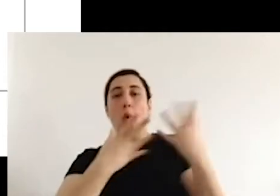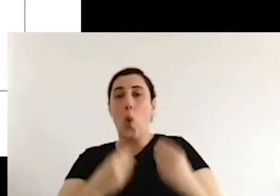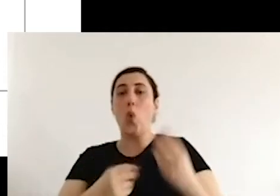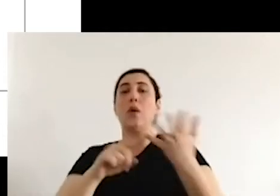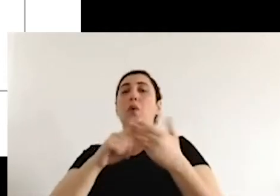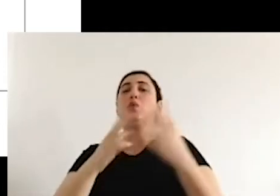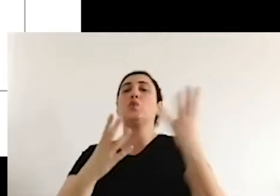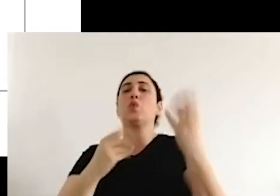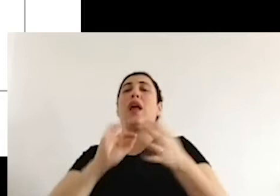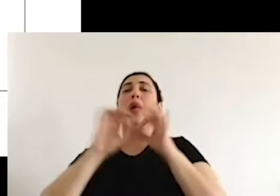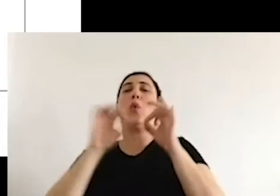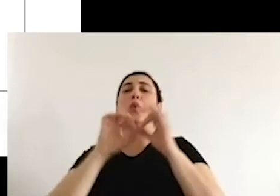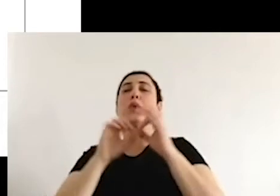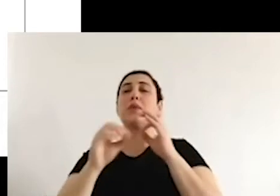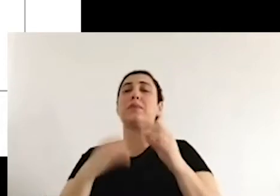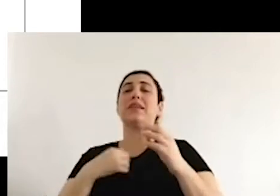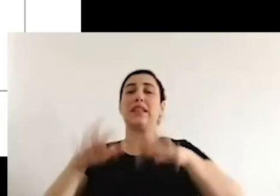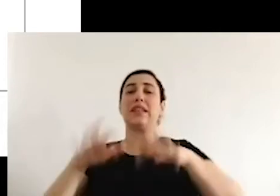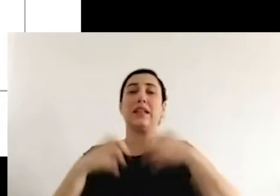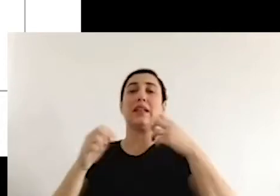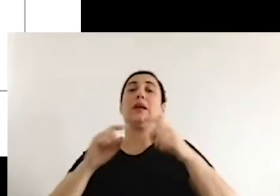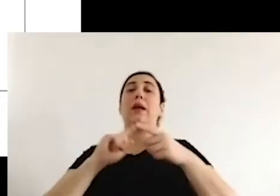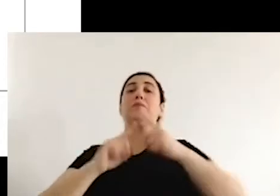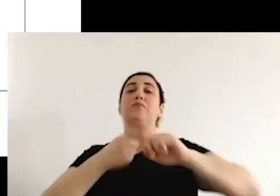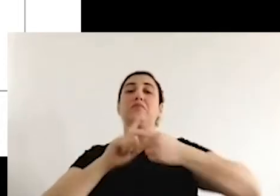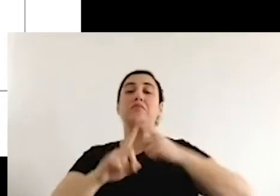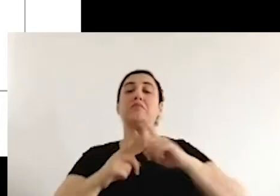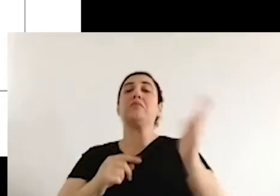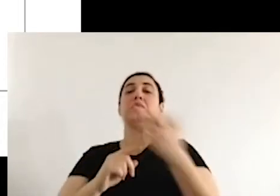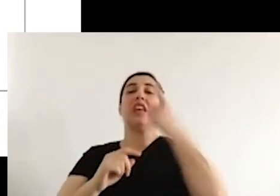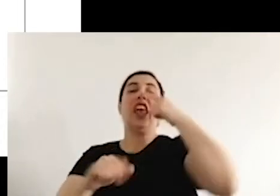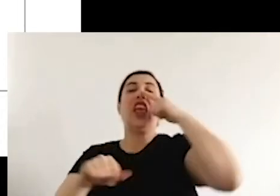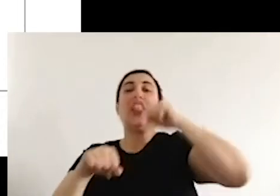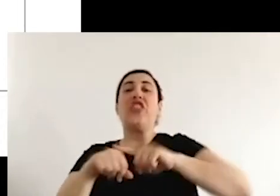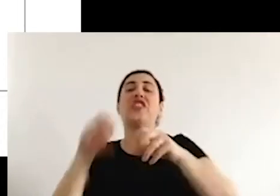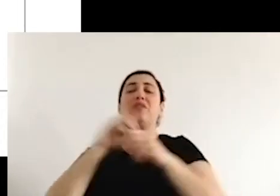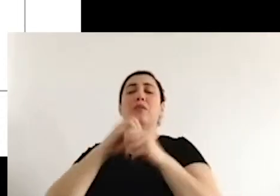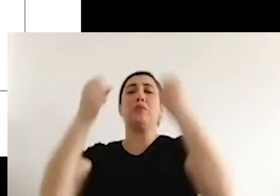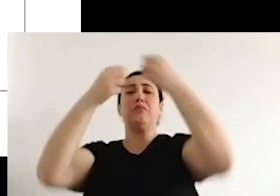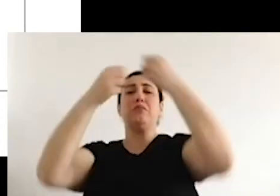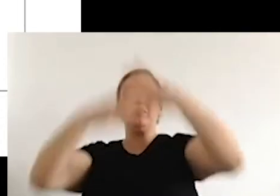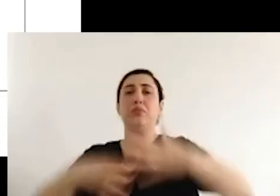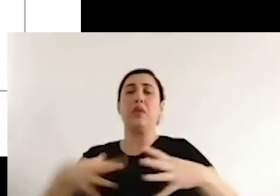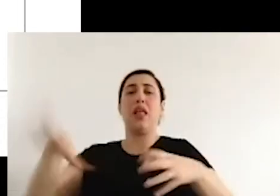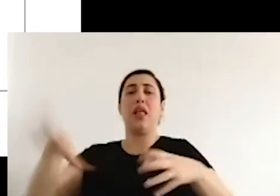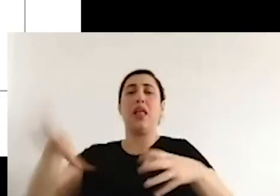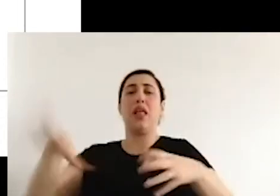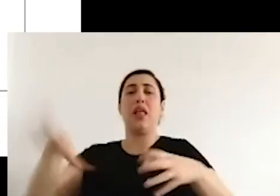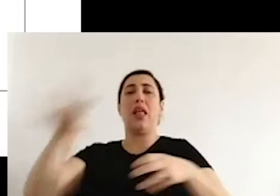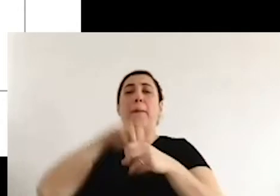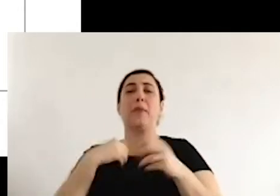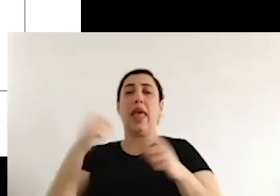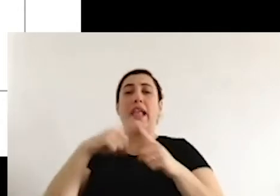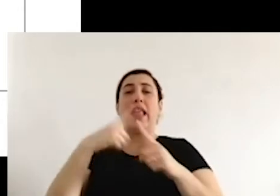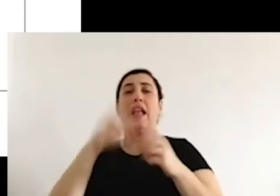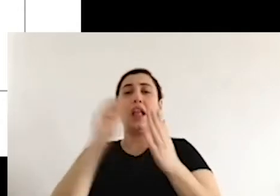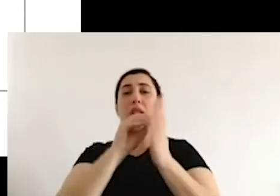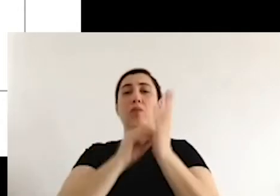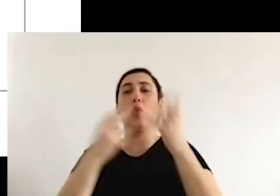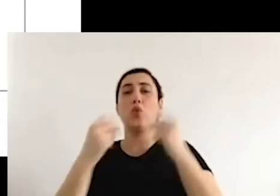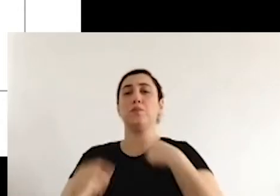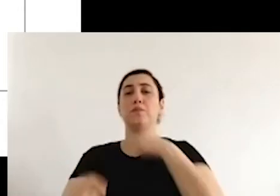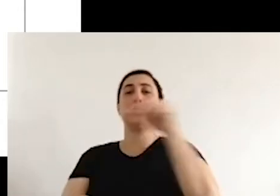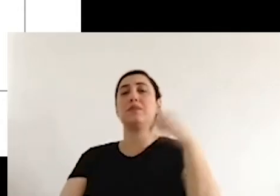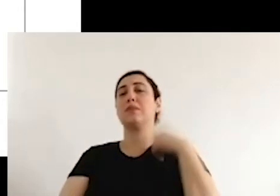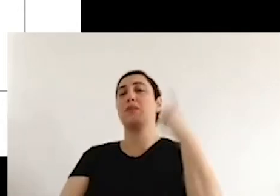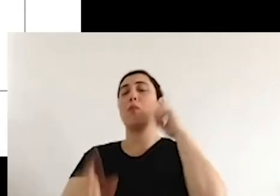chauvinism, chauvinism, and social origins, authoritarianism, anti-democracy, and militarism. So, these are